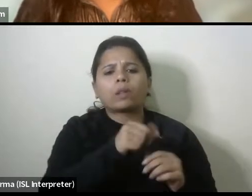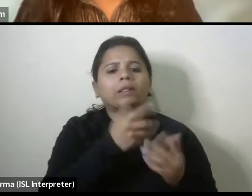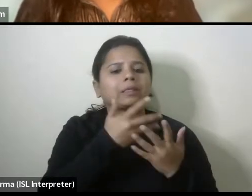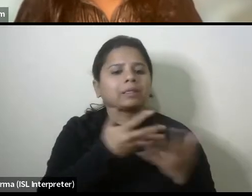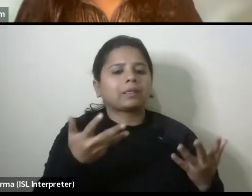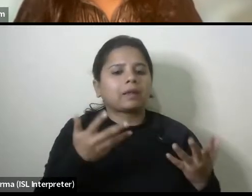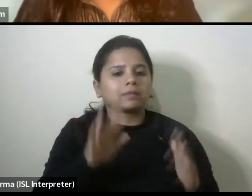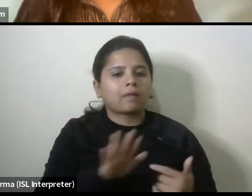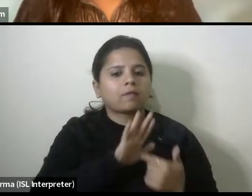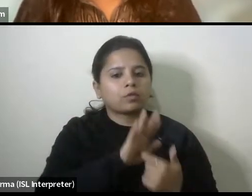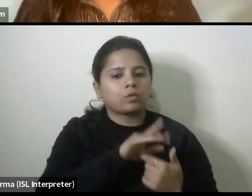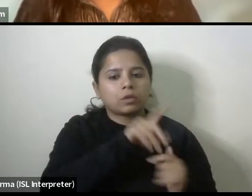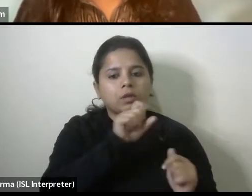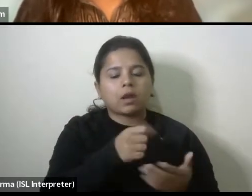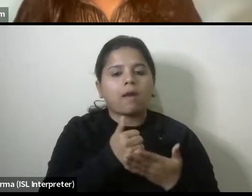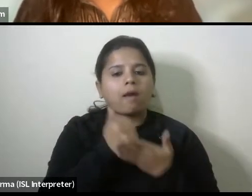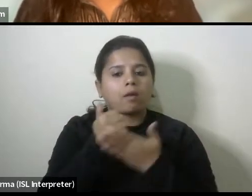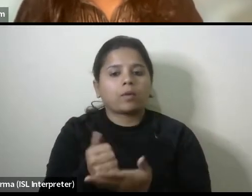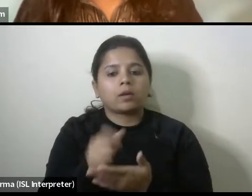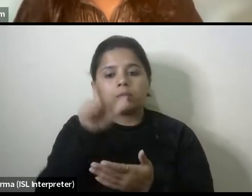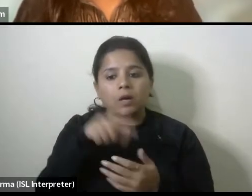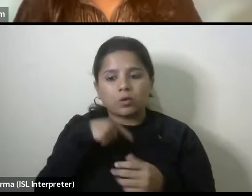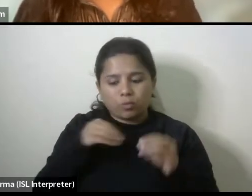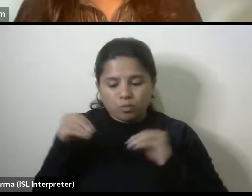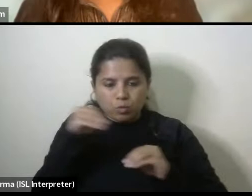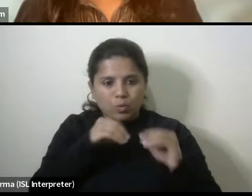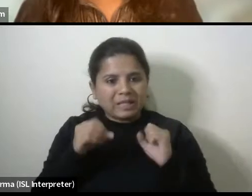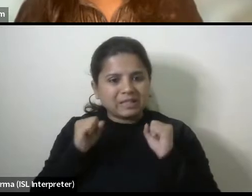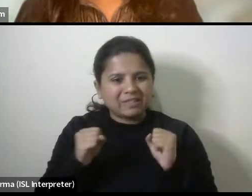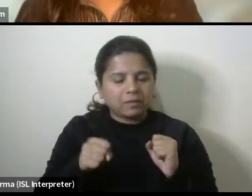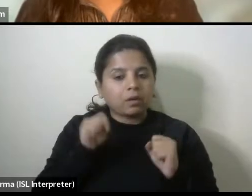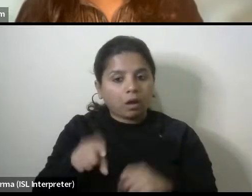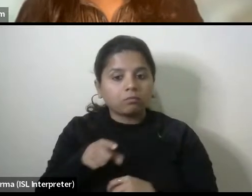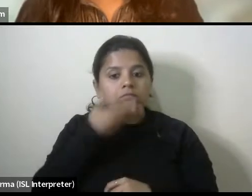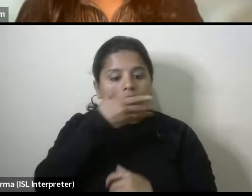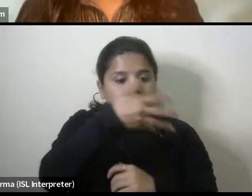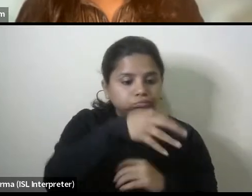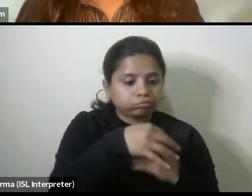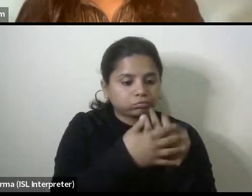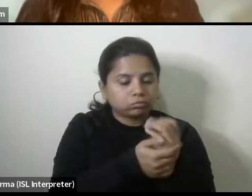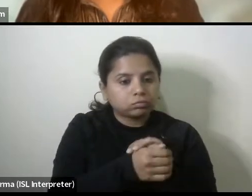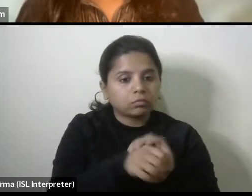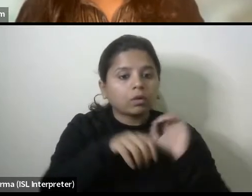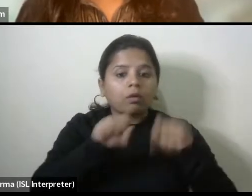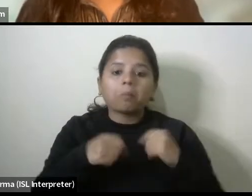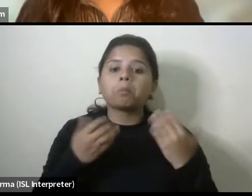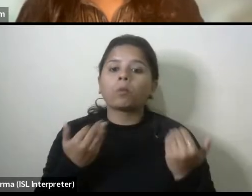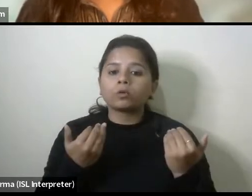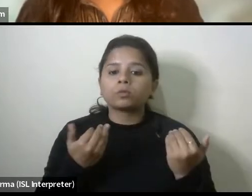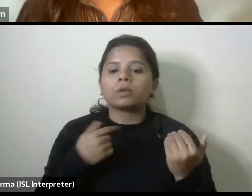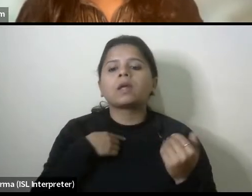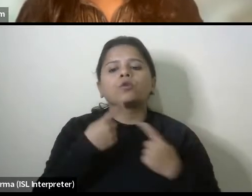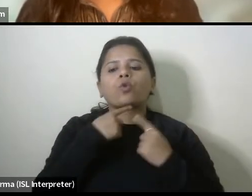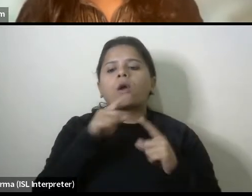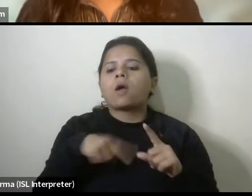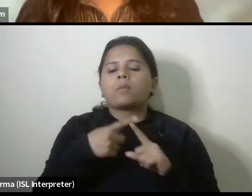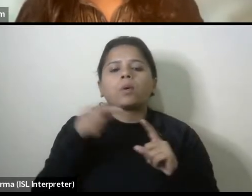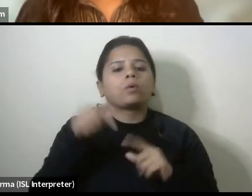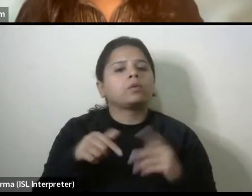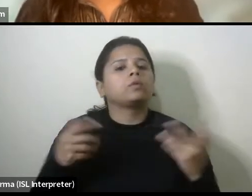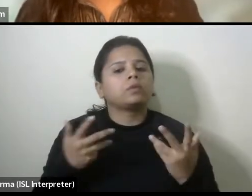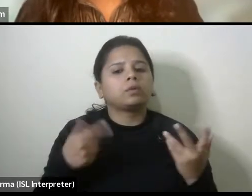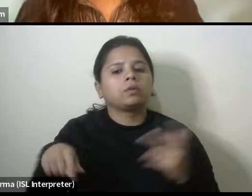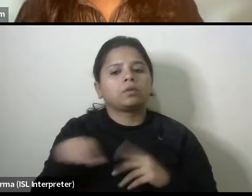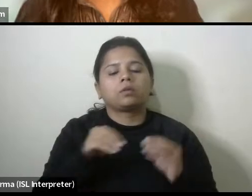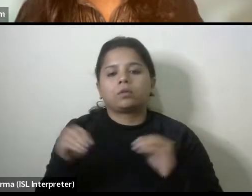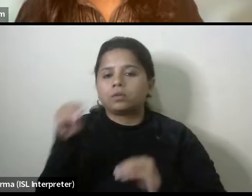that could help person with limited mobility also to reach out so we are what we are talking about is we have to